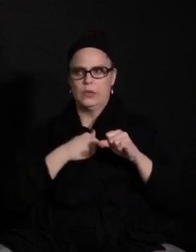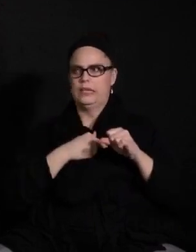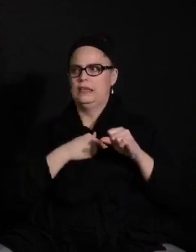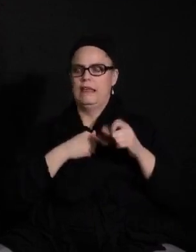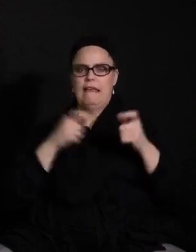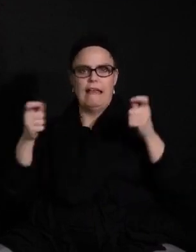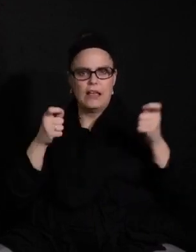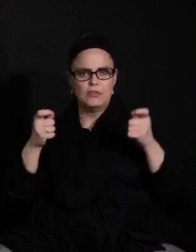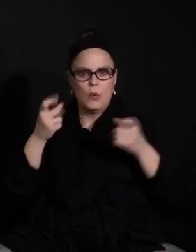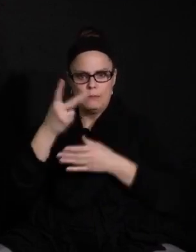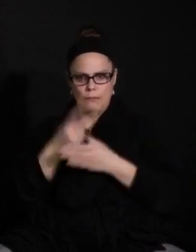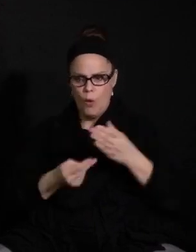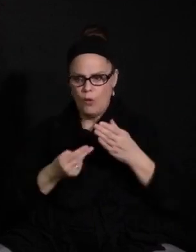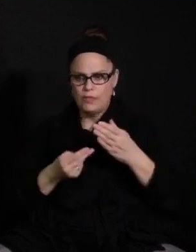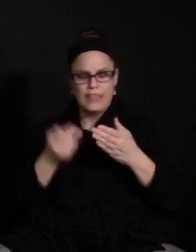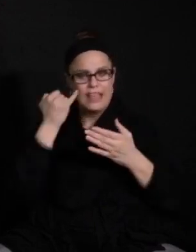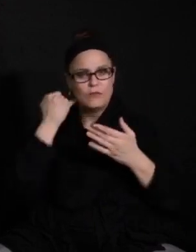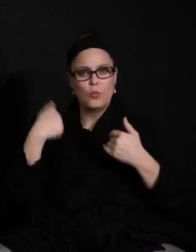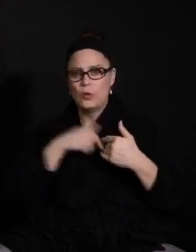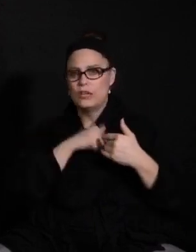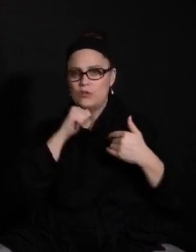special education staff in the building?